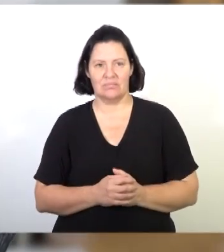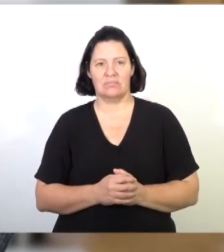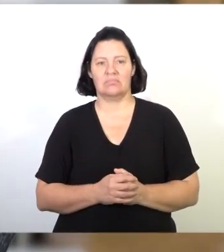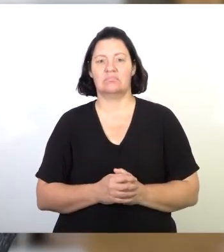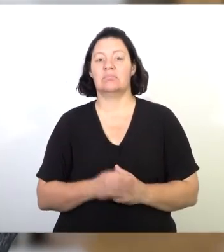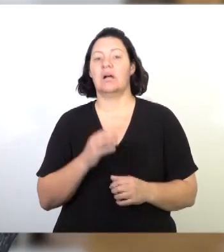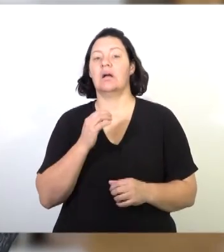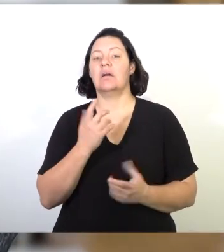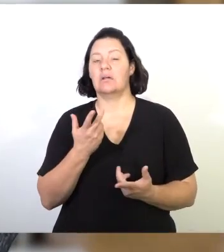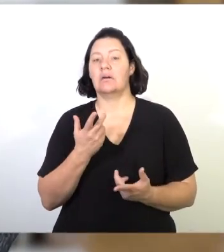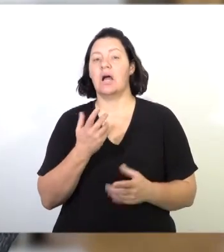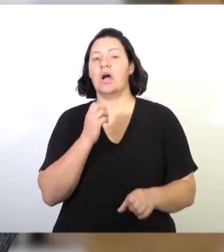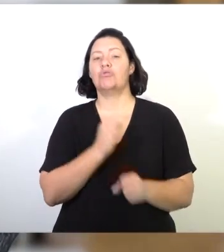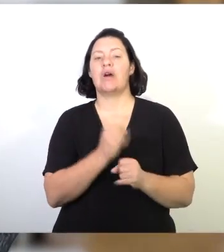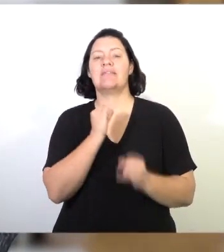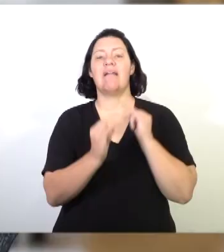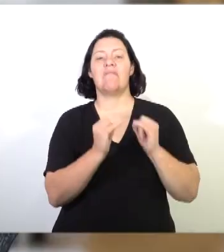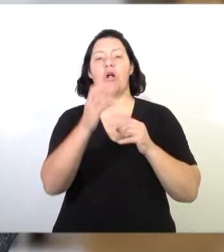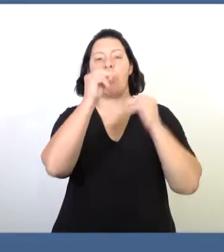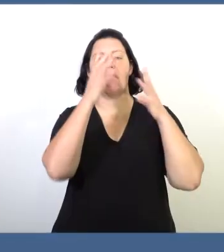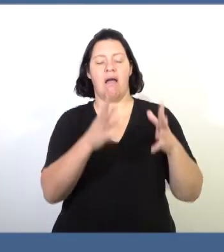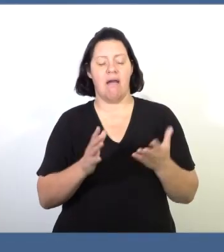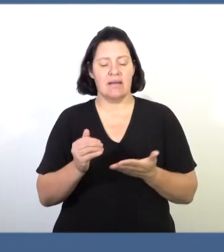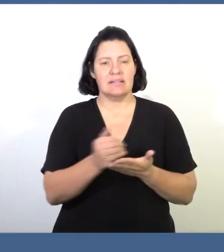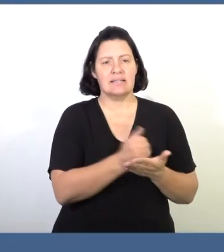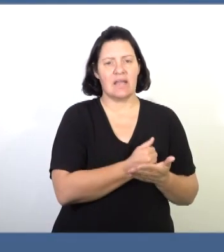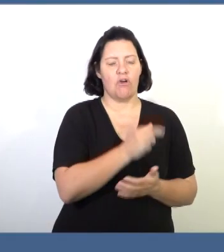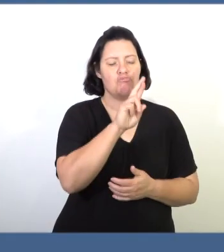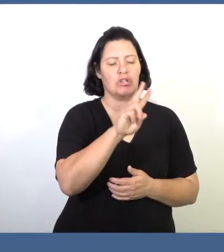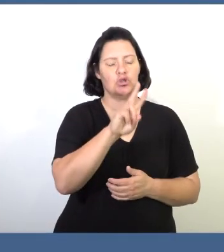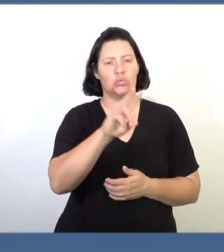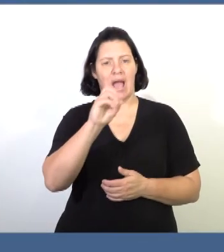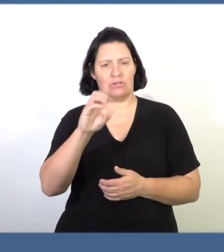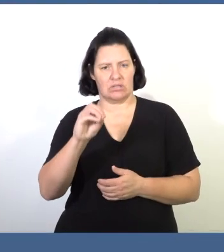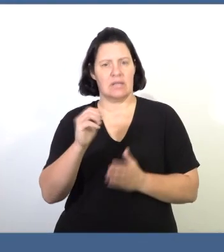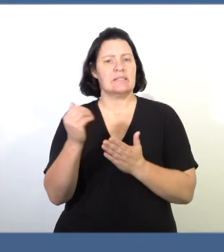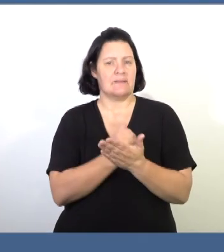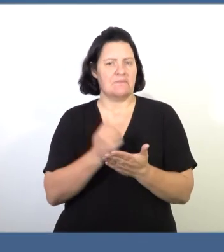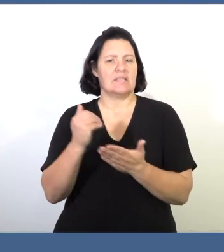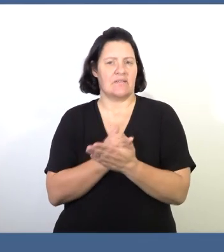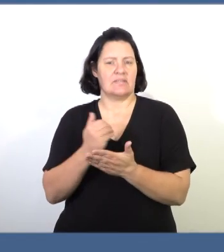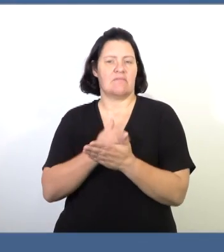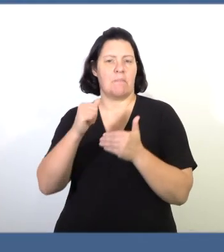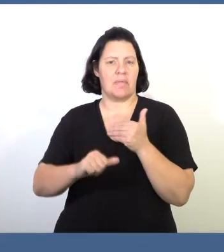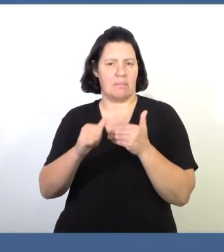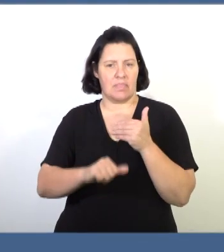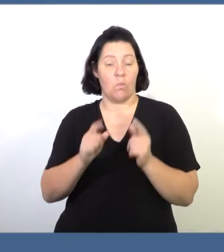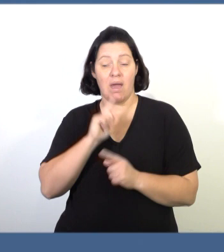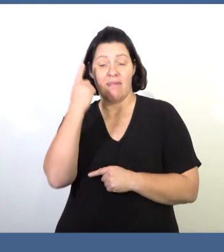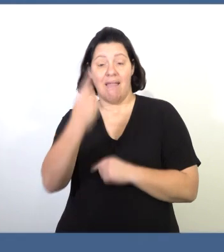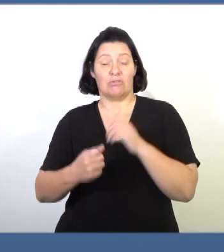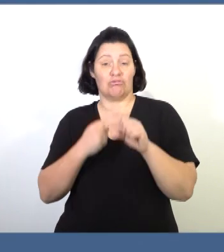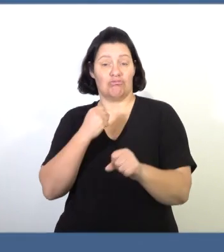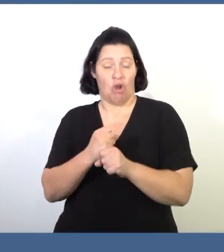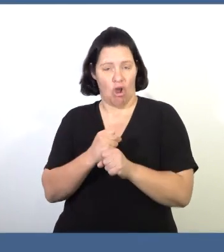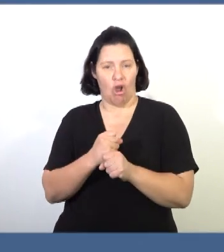If a grade 11 learner was saving 200 every month to prepare for their metric farewell next